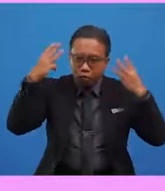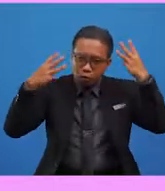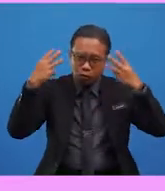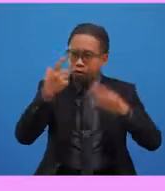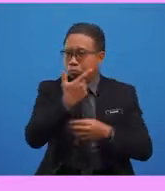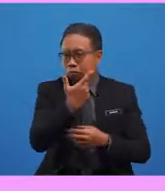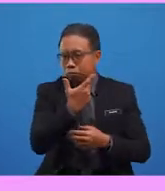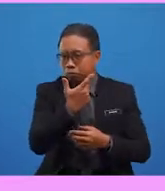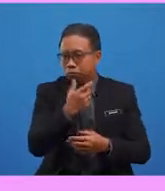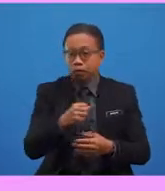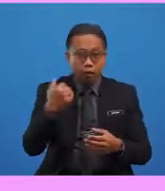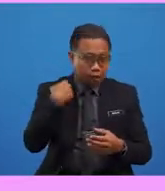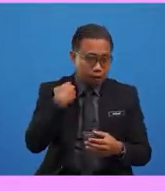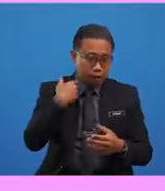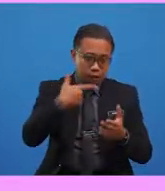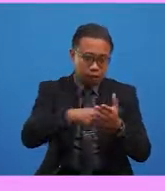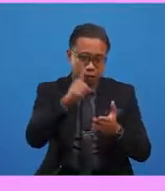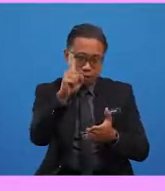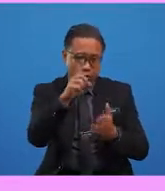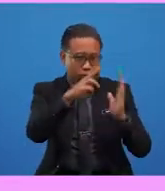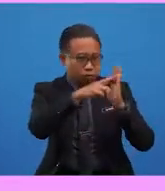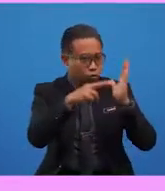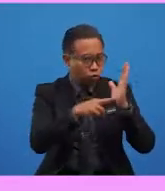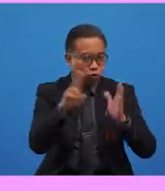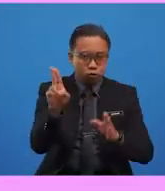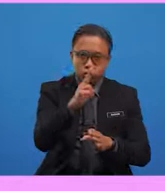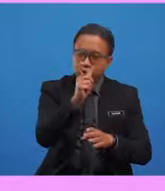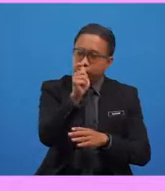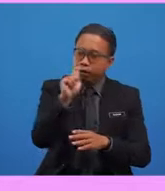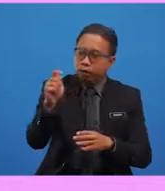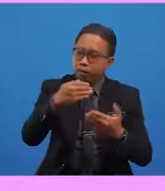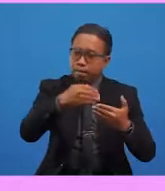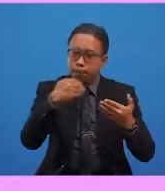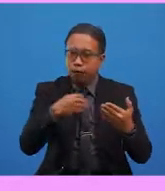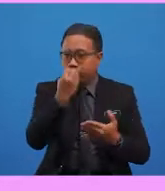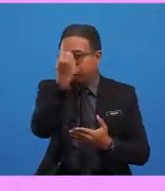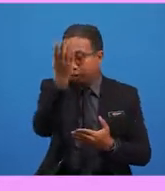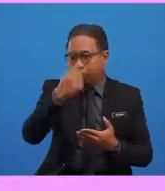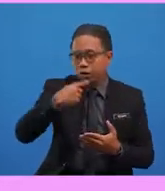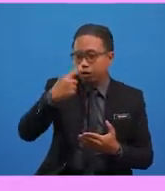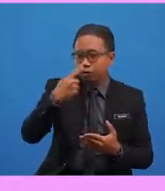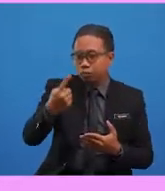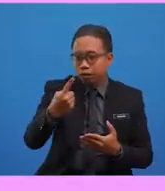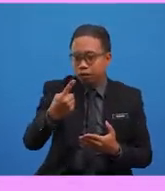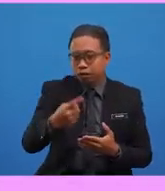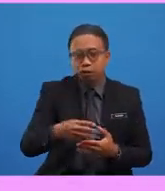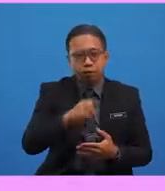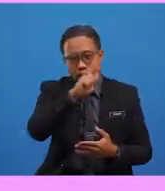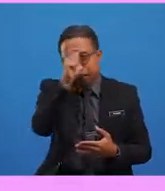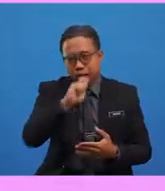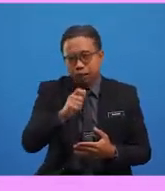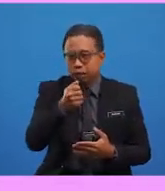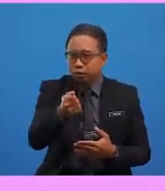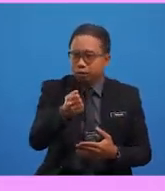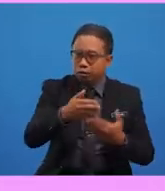have one more rule for users of the word The. Before I explain further about this rule, let me ask you